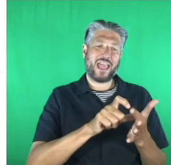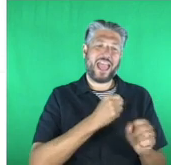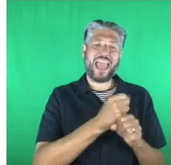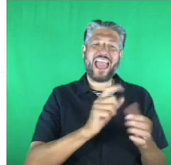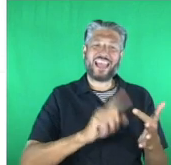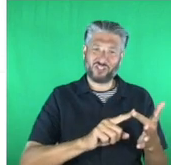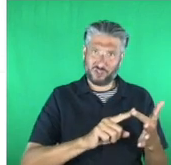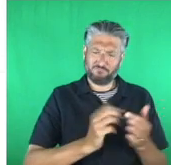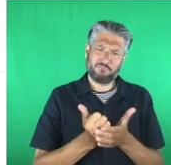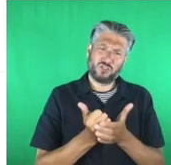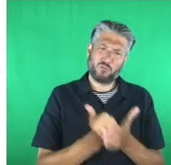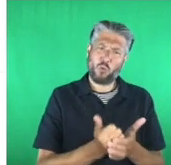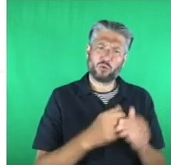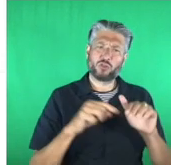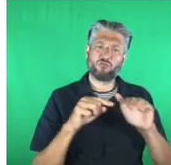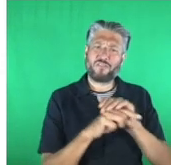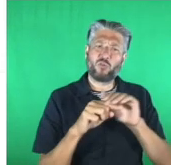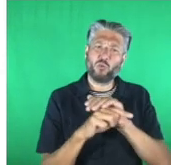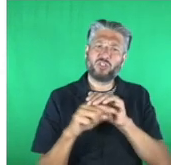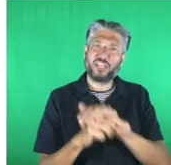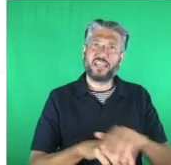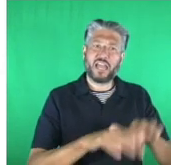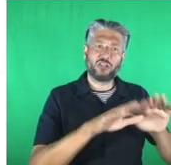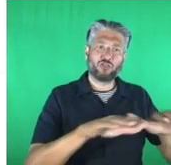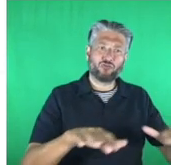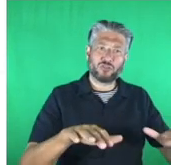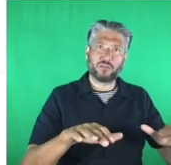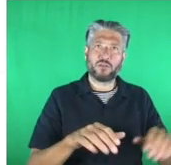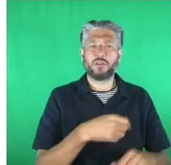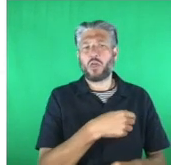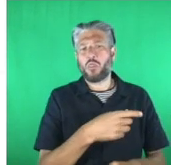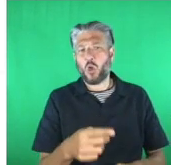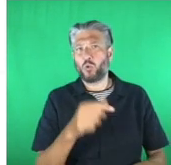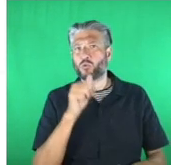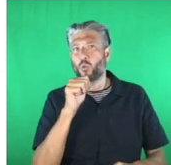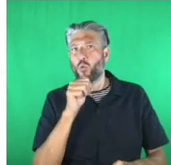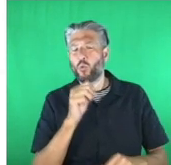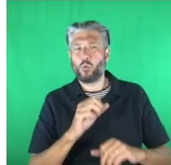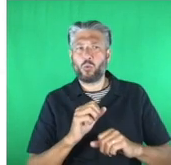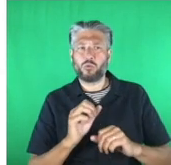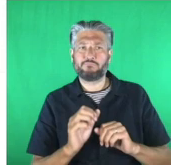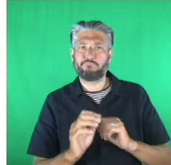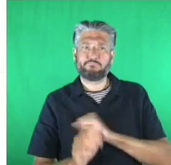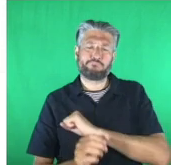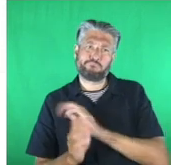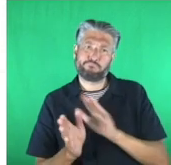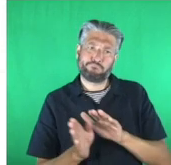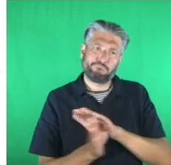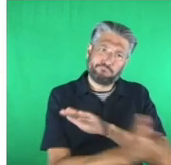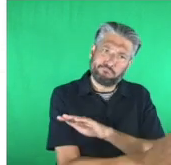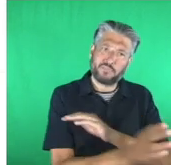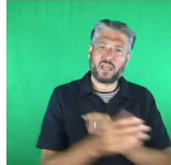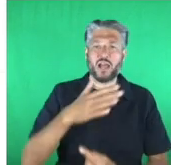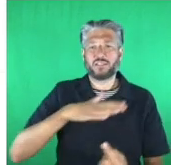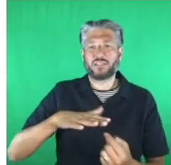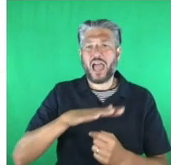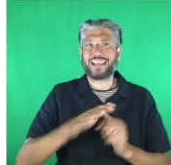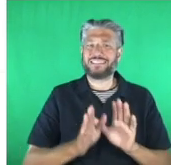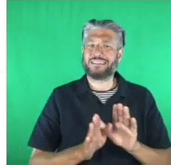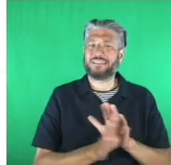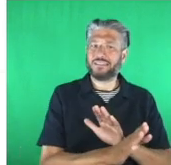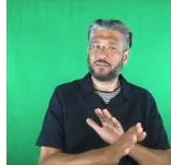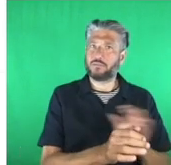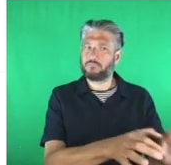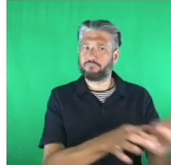children and those pushed to the edge of their societies. The goal is to create a digital platform that will allow children across the